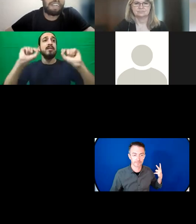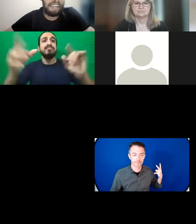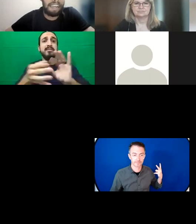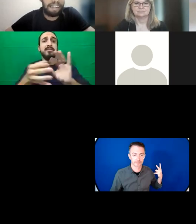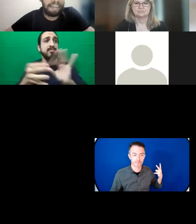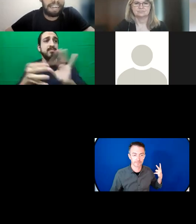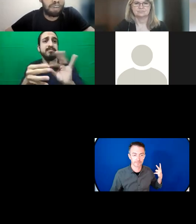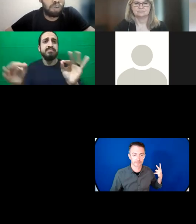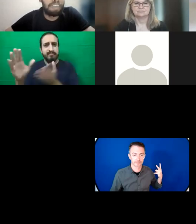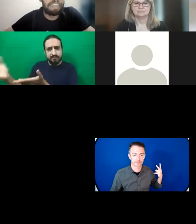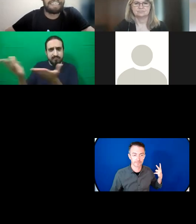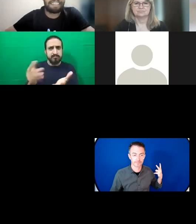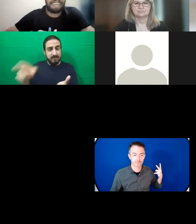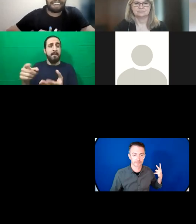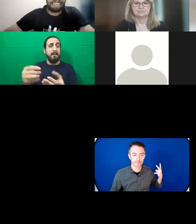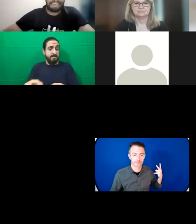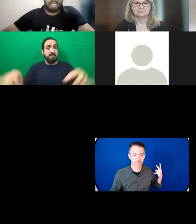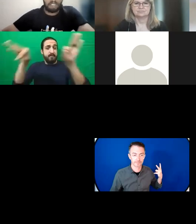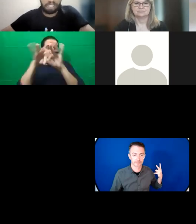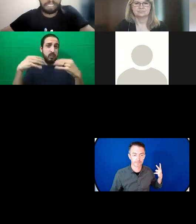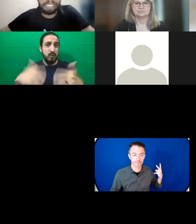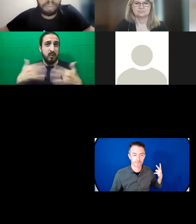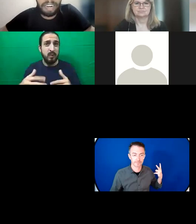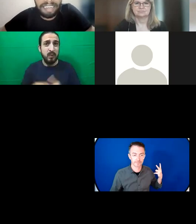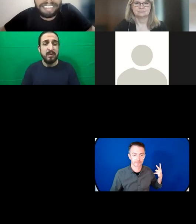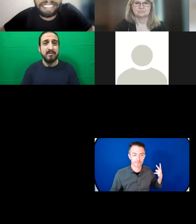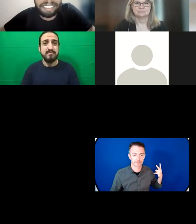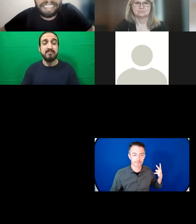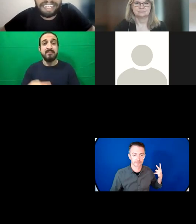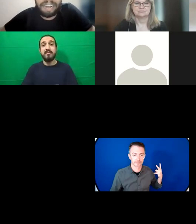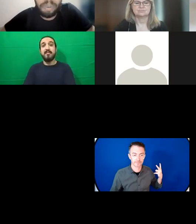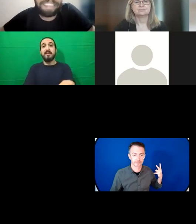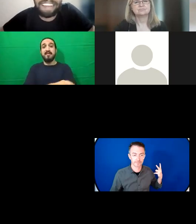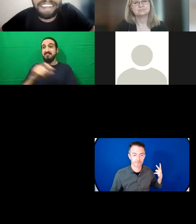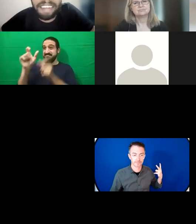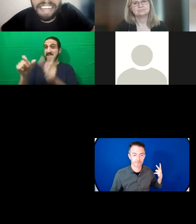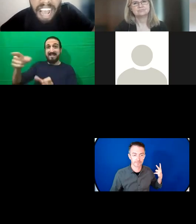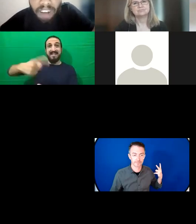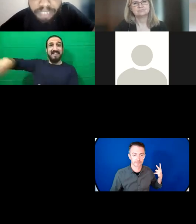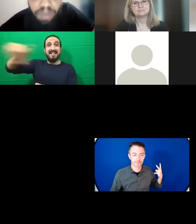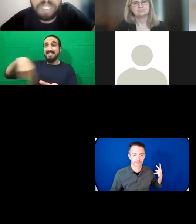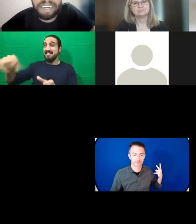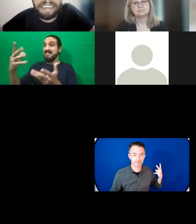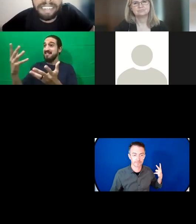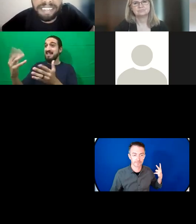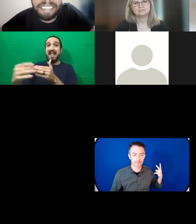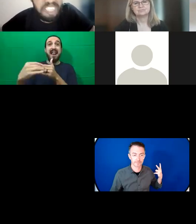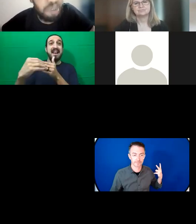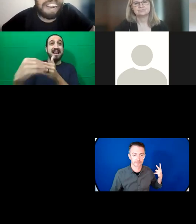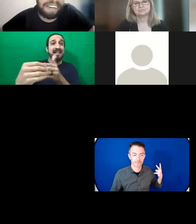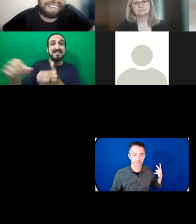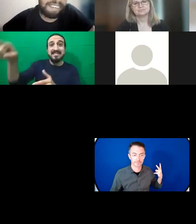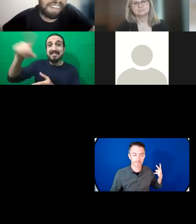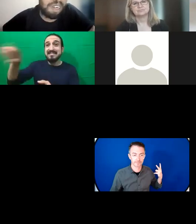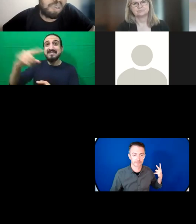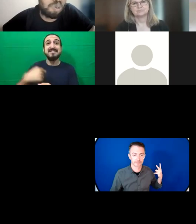and global leaders and international community we are urging and we are saying our future is in